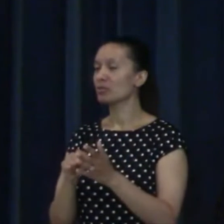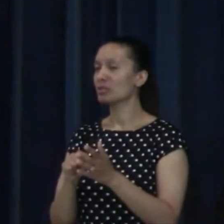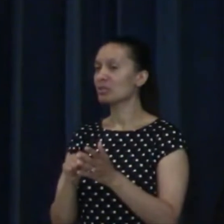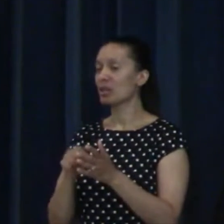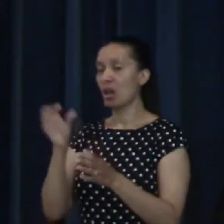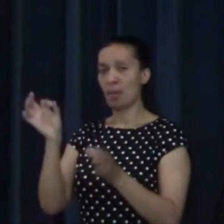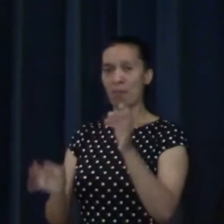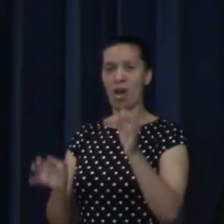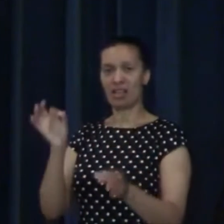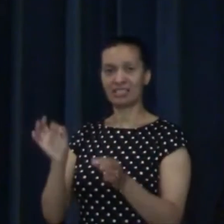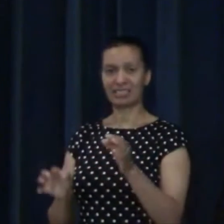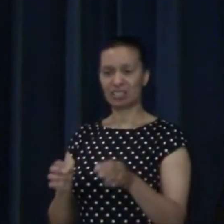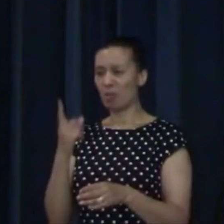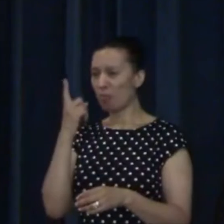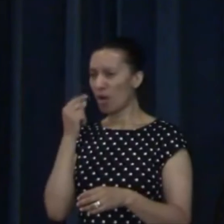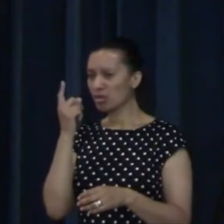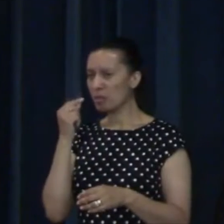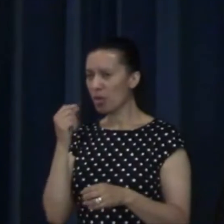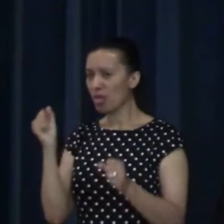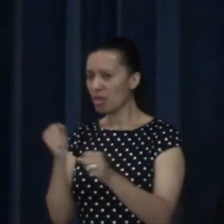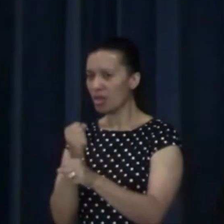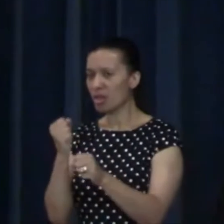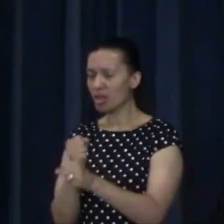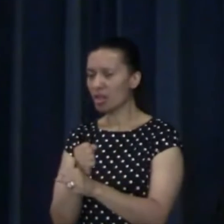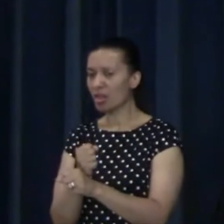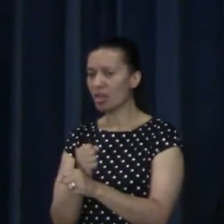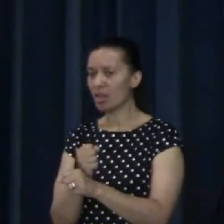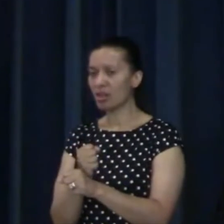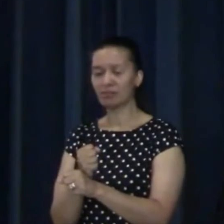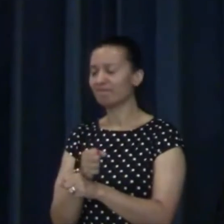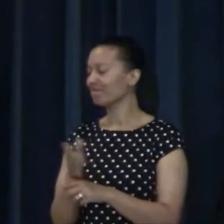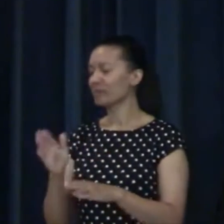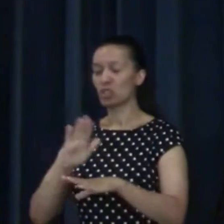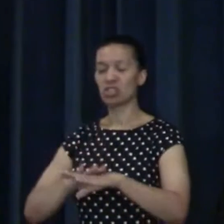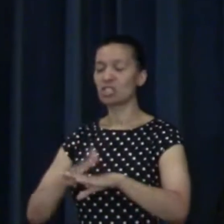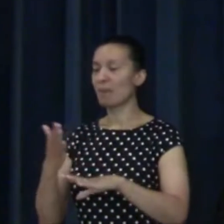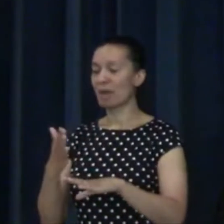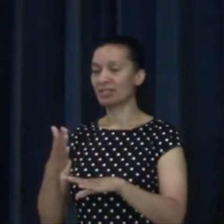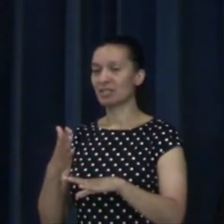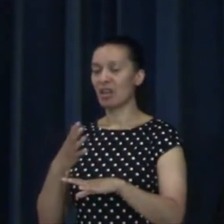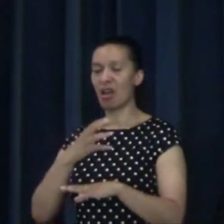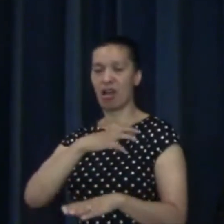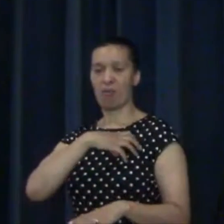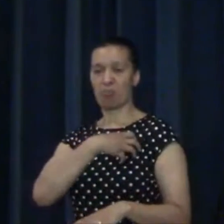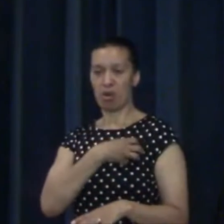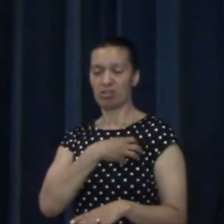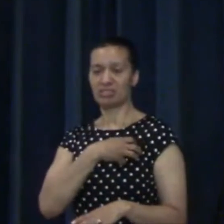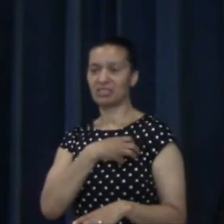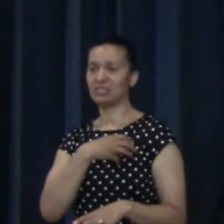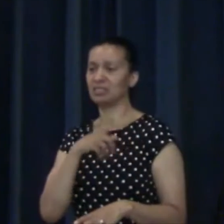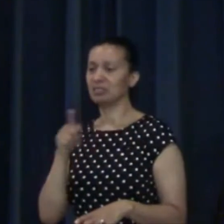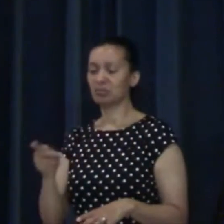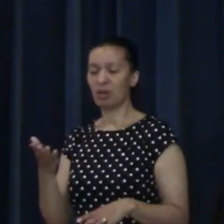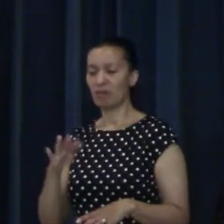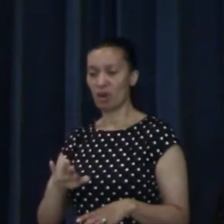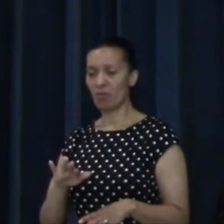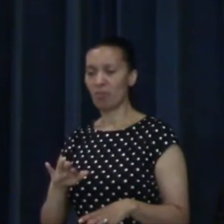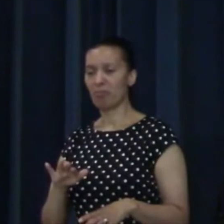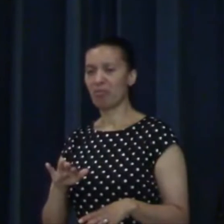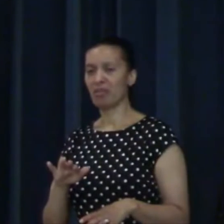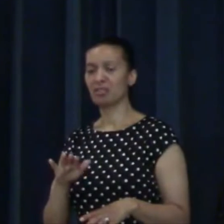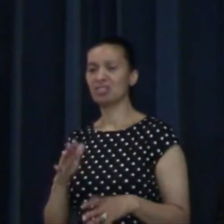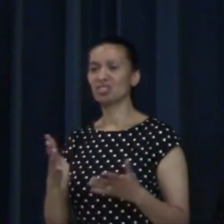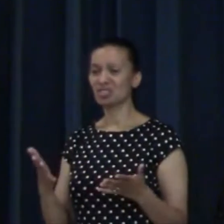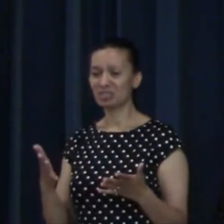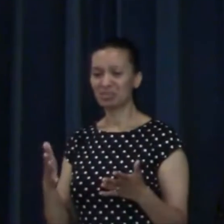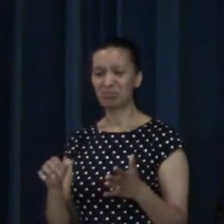flawed. Whatever party they are from, they are flawed. But the world